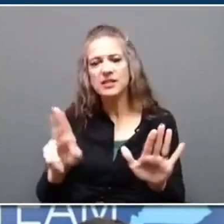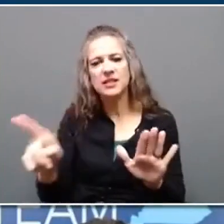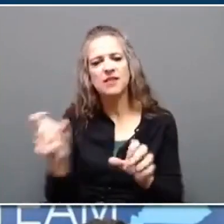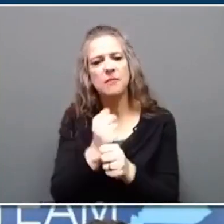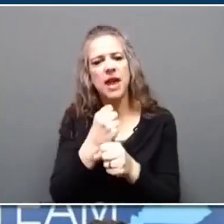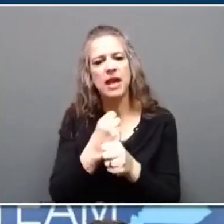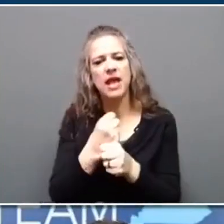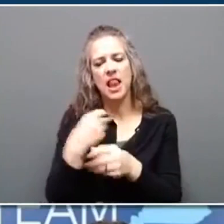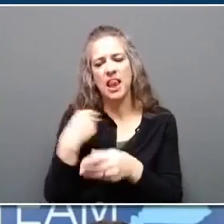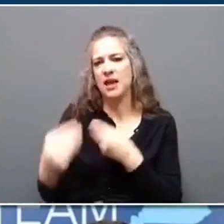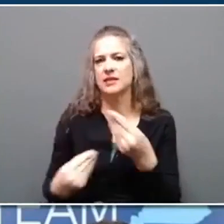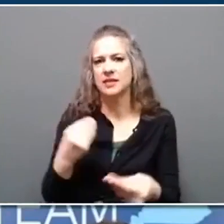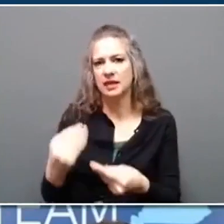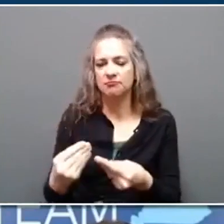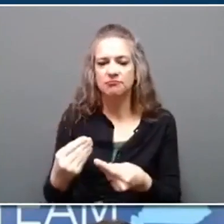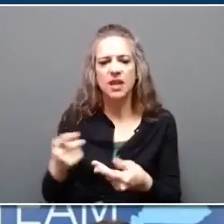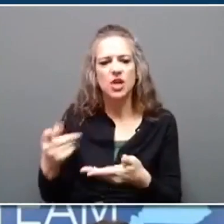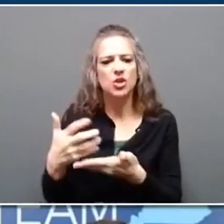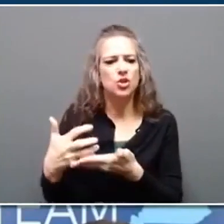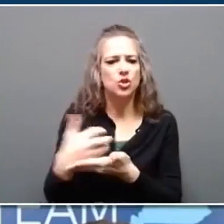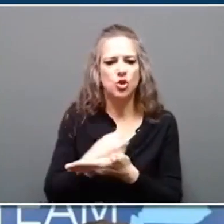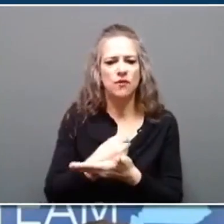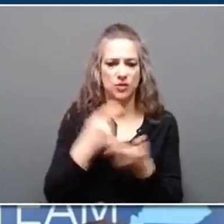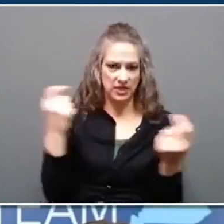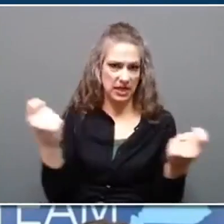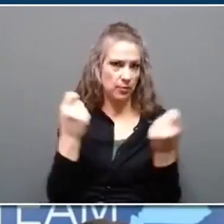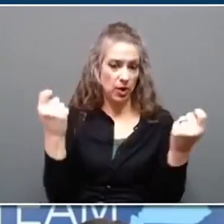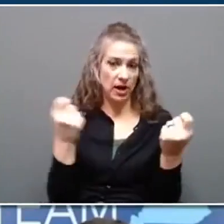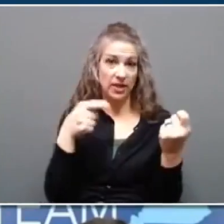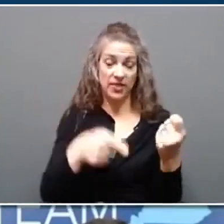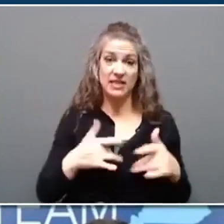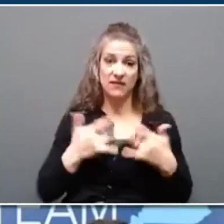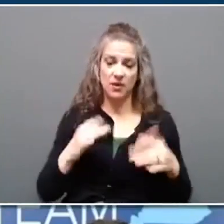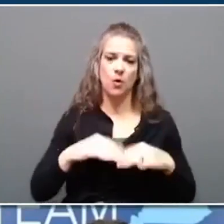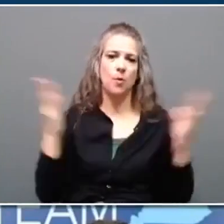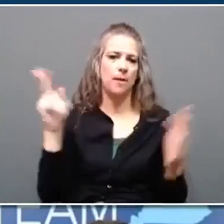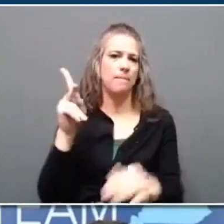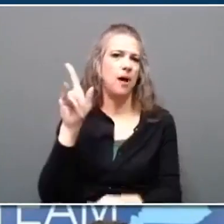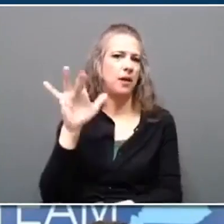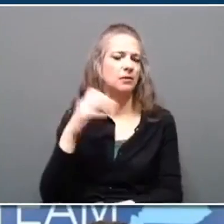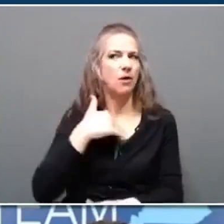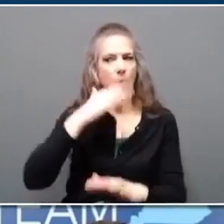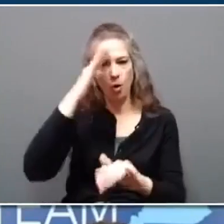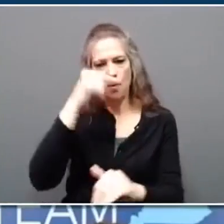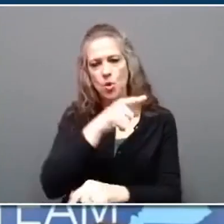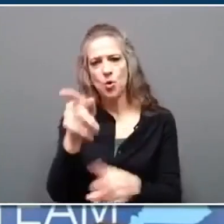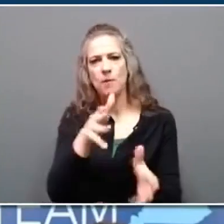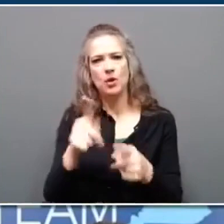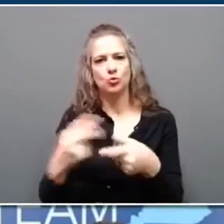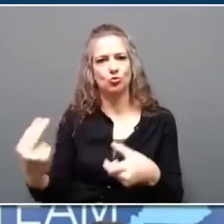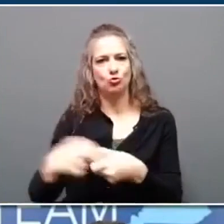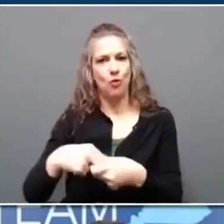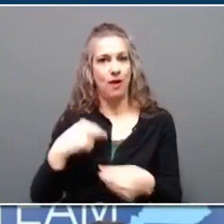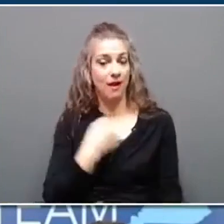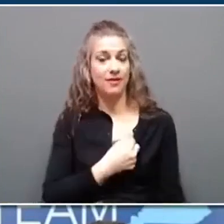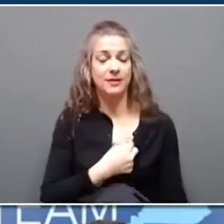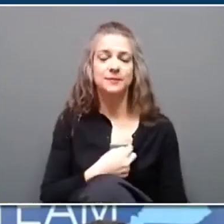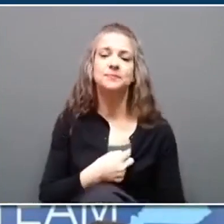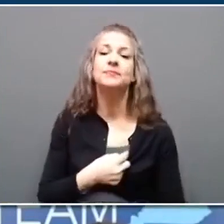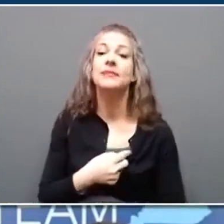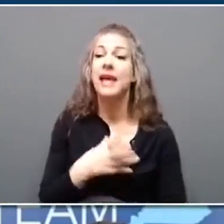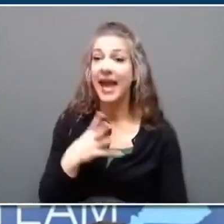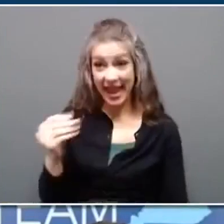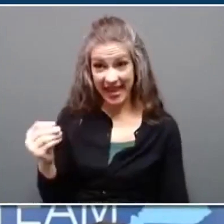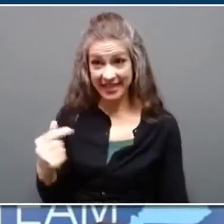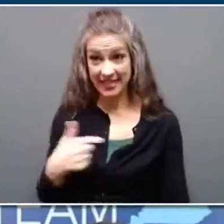deserves celebrating. And this event is open to the public, so I hope that you will plan to join us. And finally, I'm proud to announce